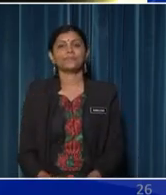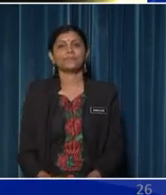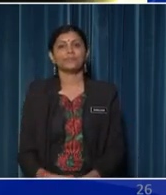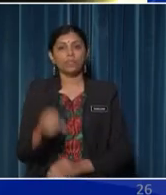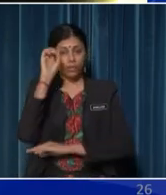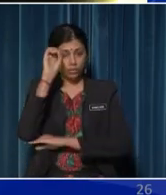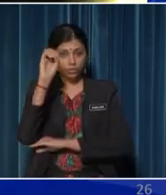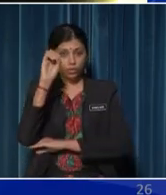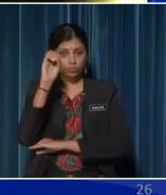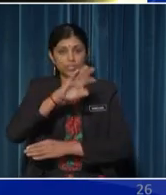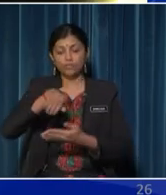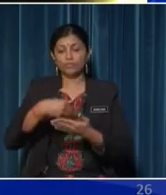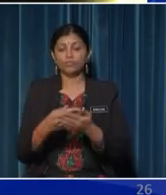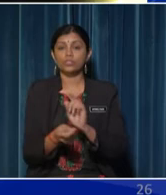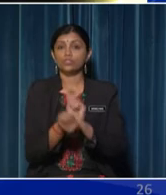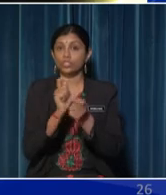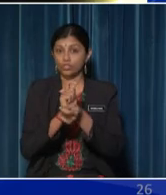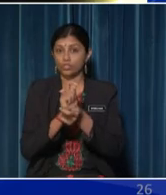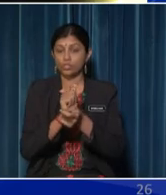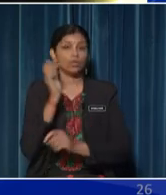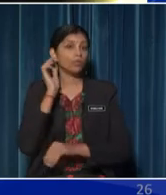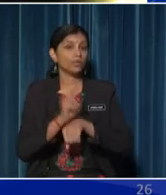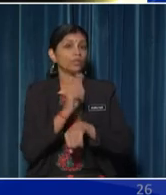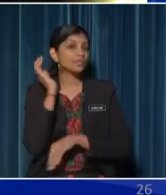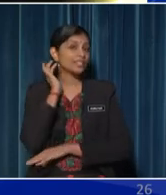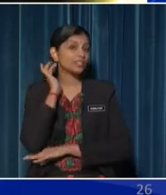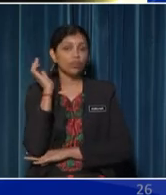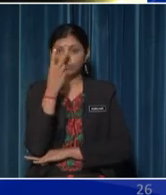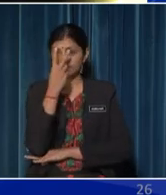observe these changes, we use our sense of sight